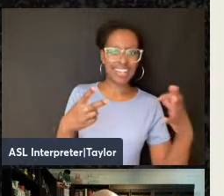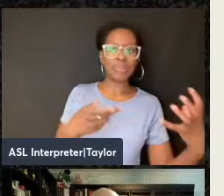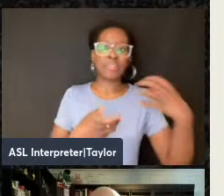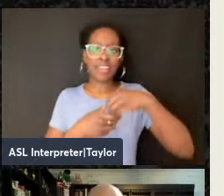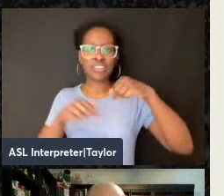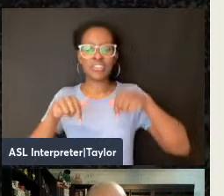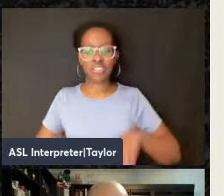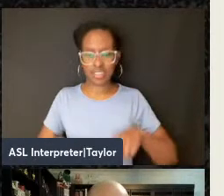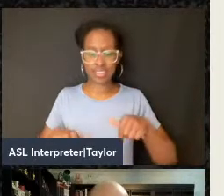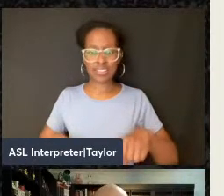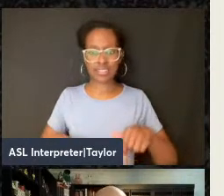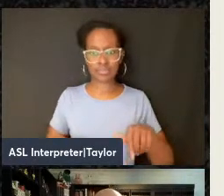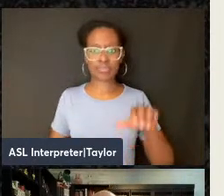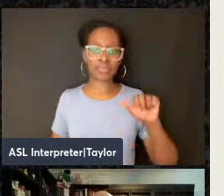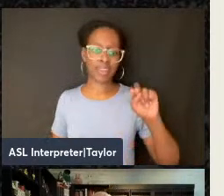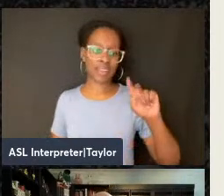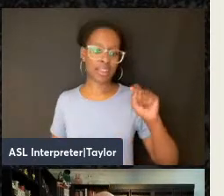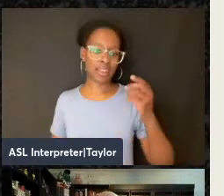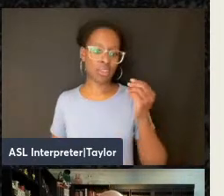Next slide, please.